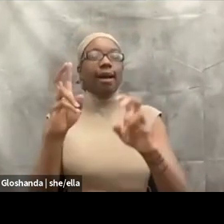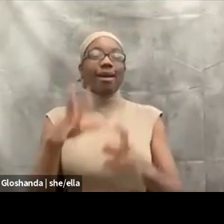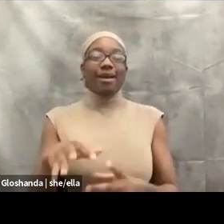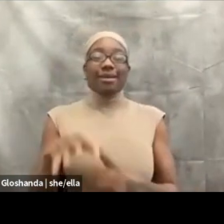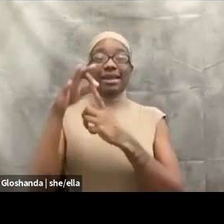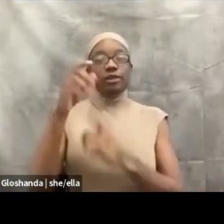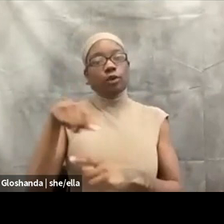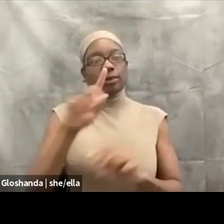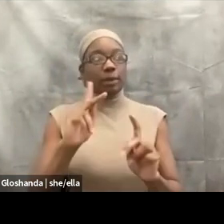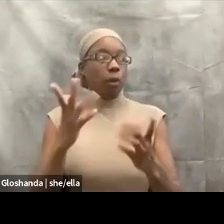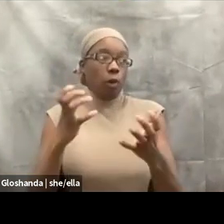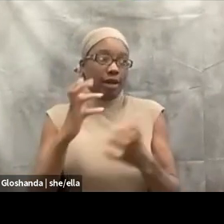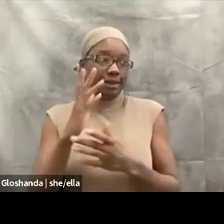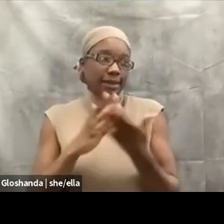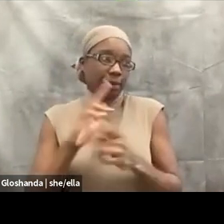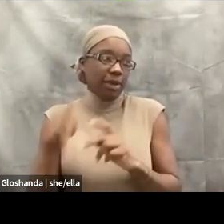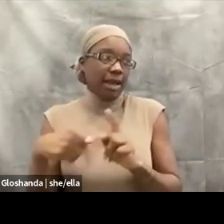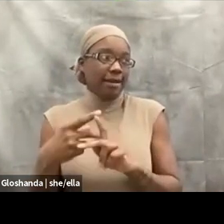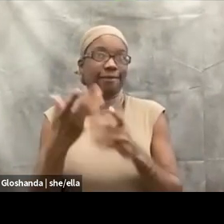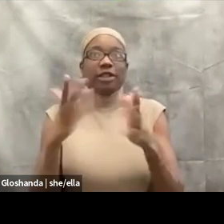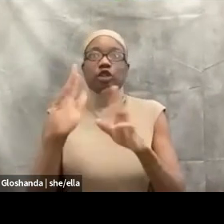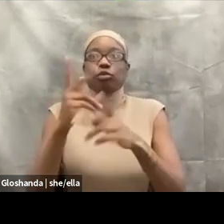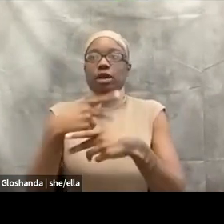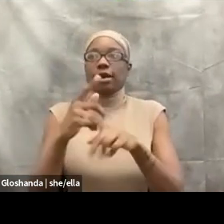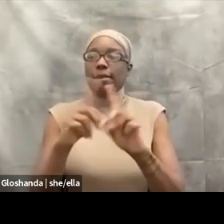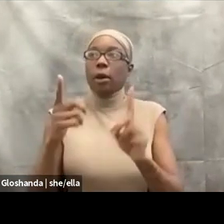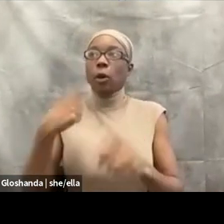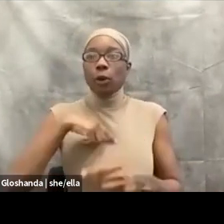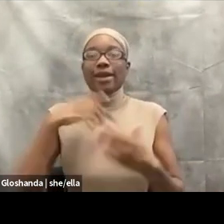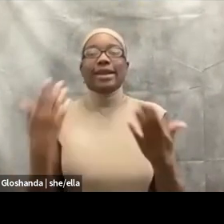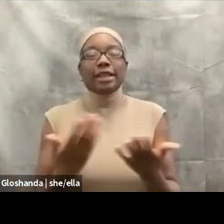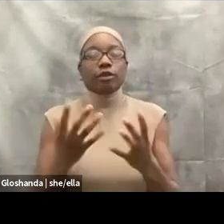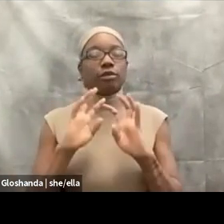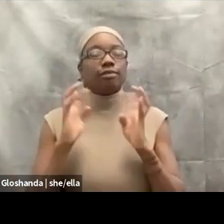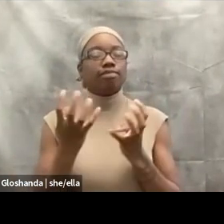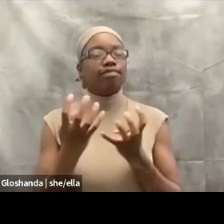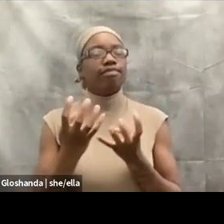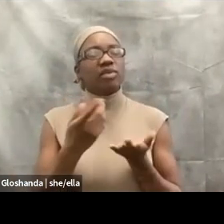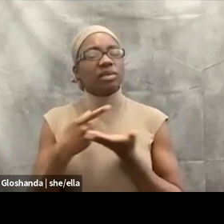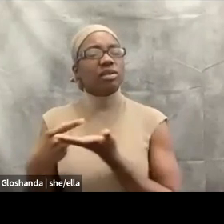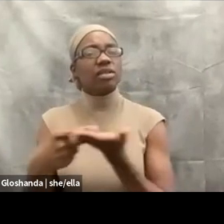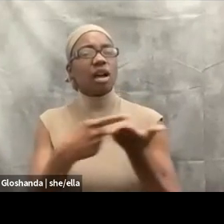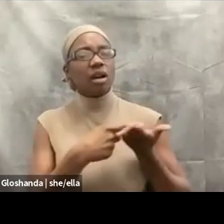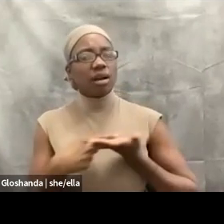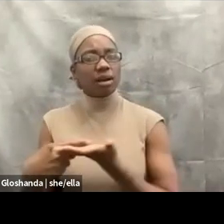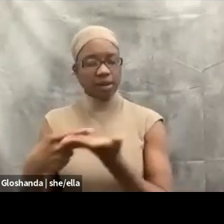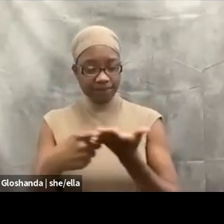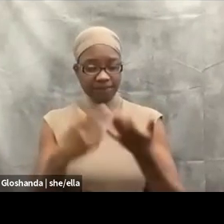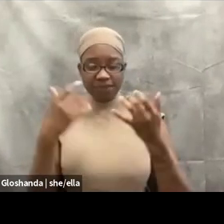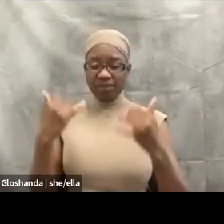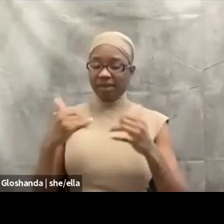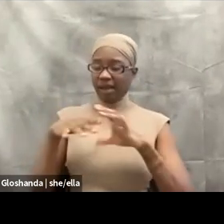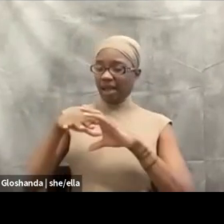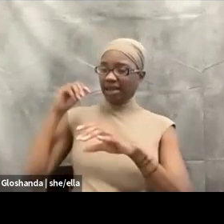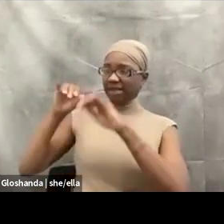product of some kind. Um, but we're just, we're here to talk. Um, and then I, when I think about outside of systems, I think about groups like